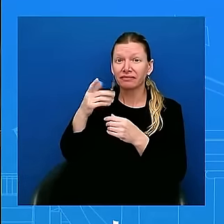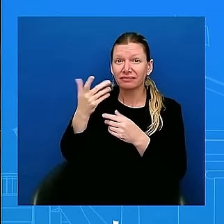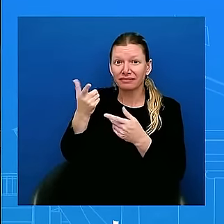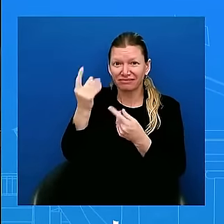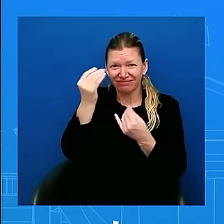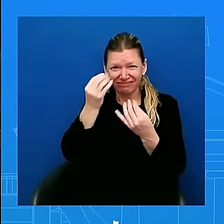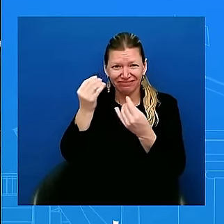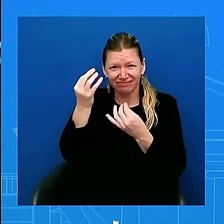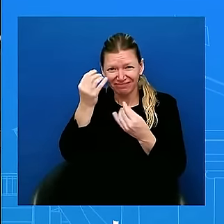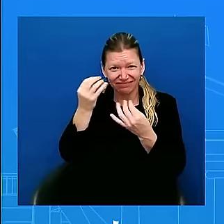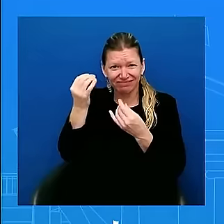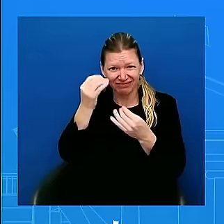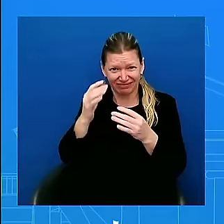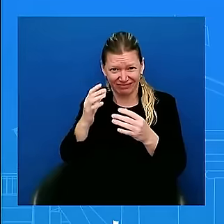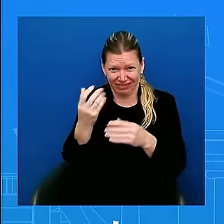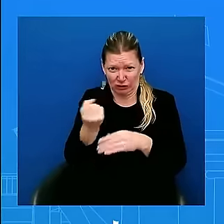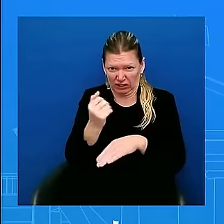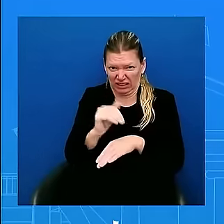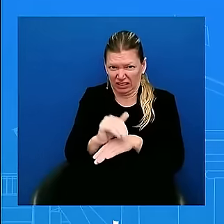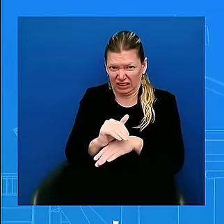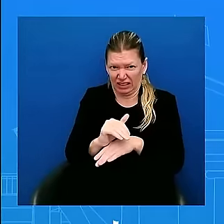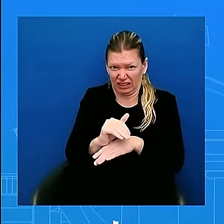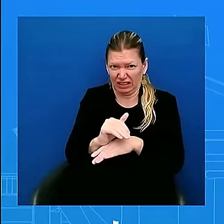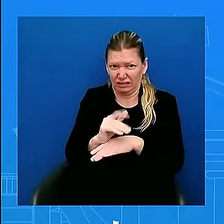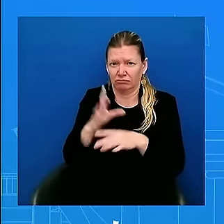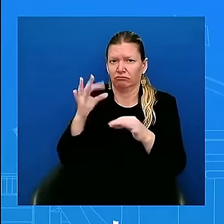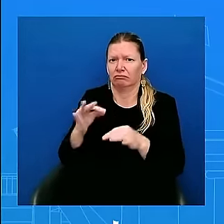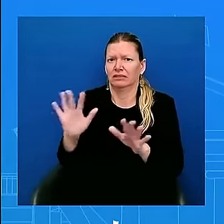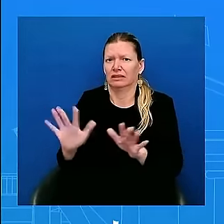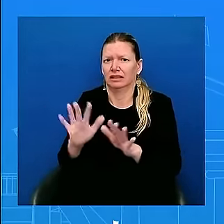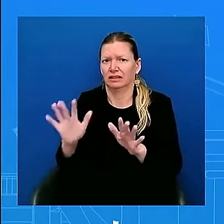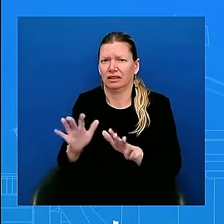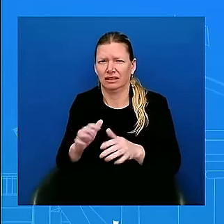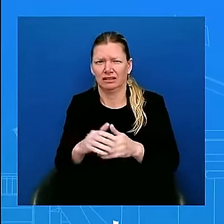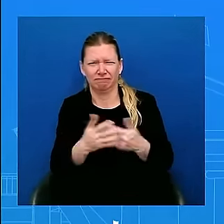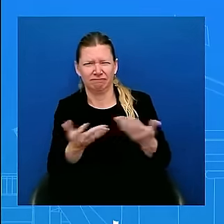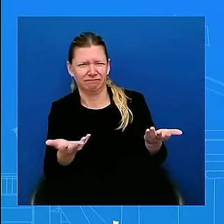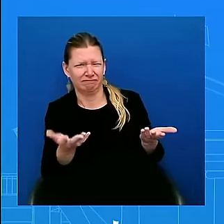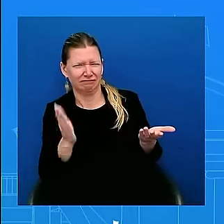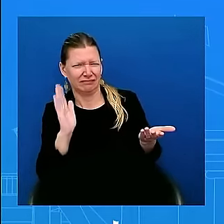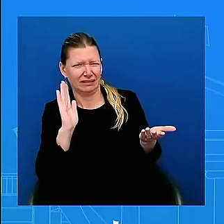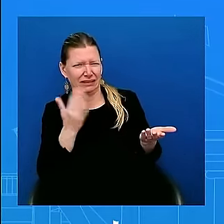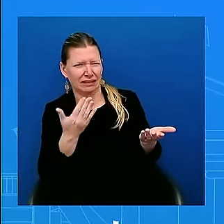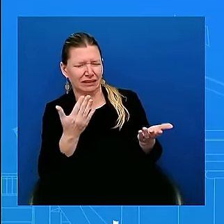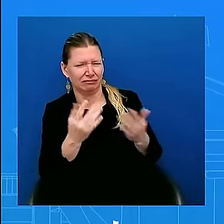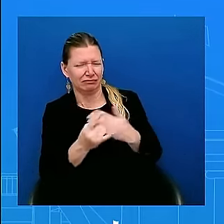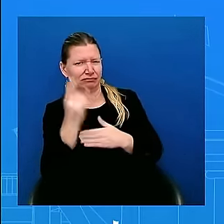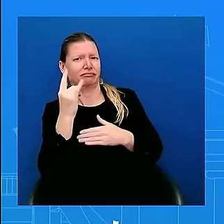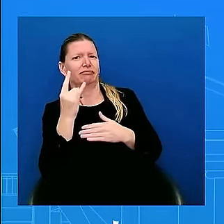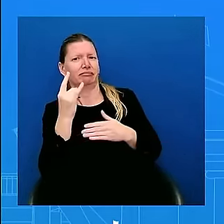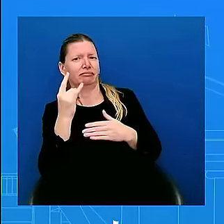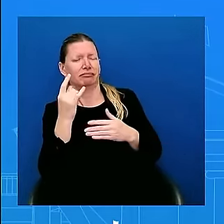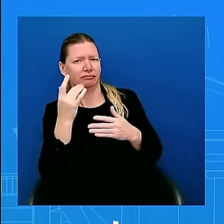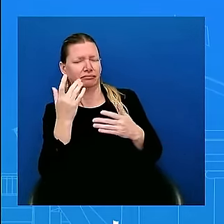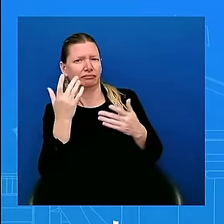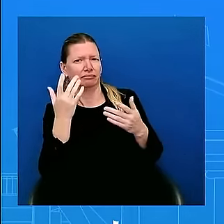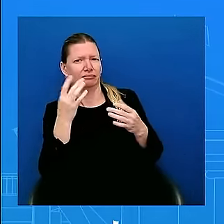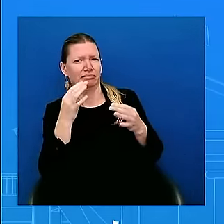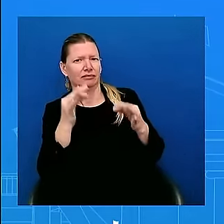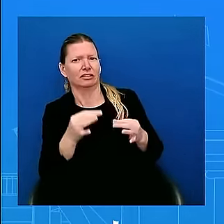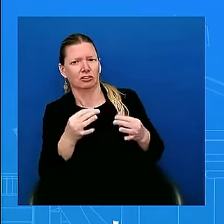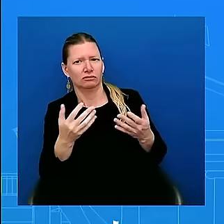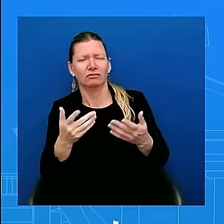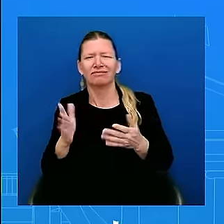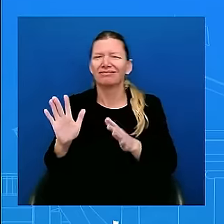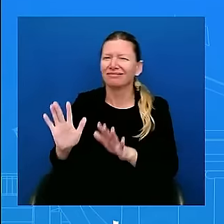I mean that's that's your that's your that's your assumption but you know but that's your that that is your assumption not everybody will have that